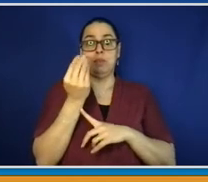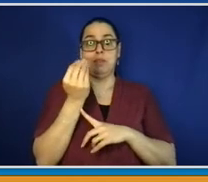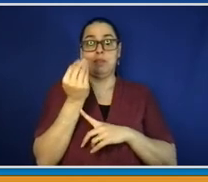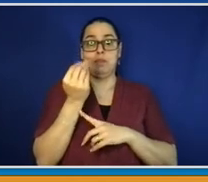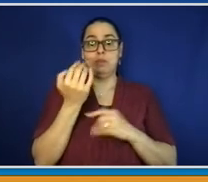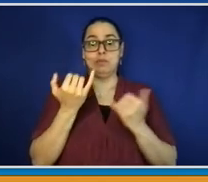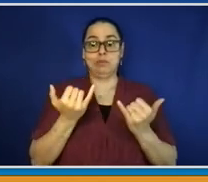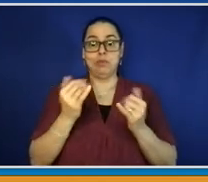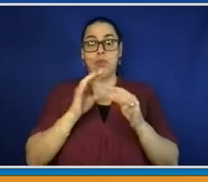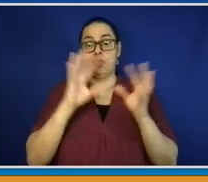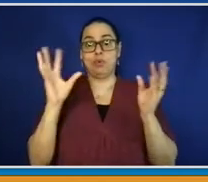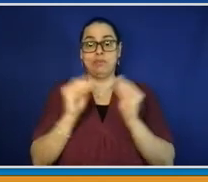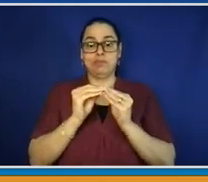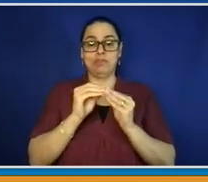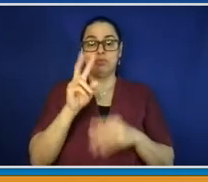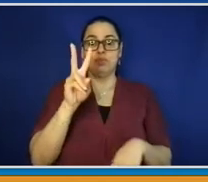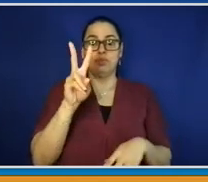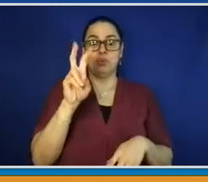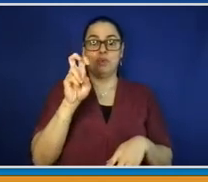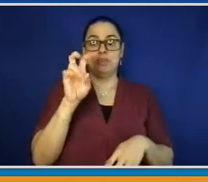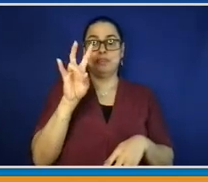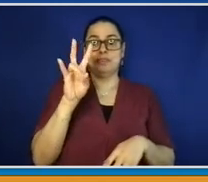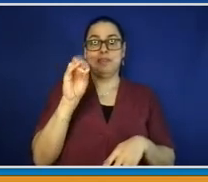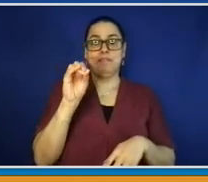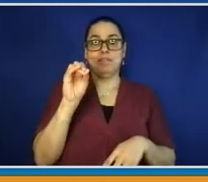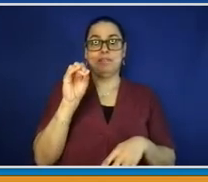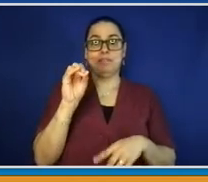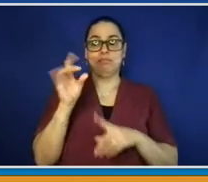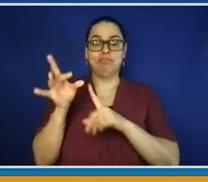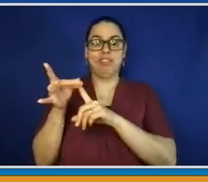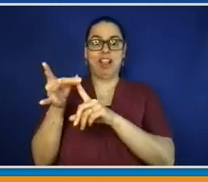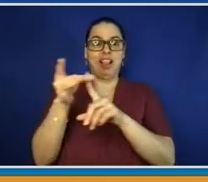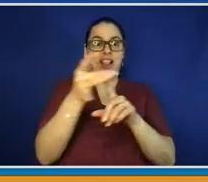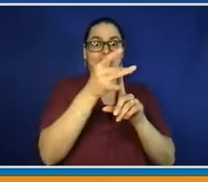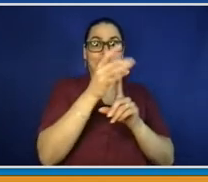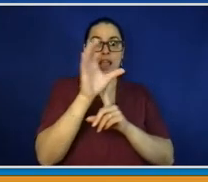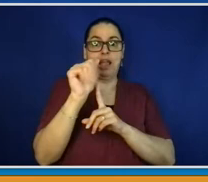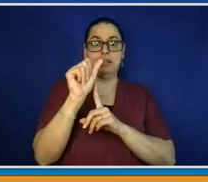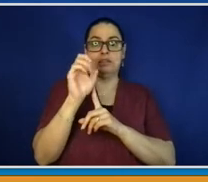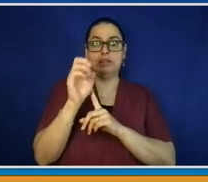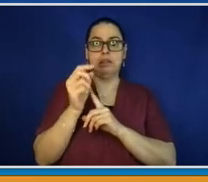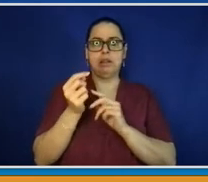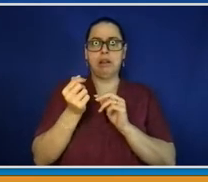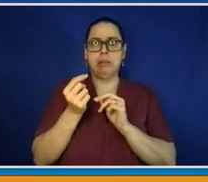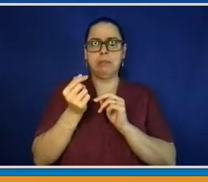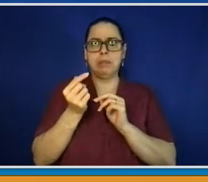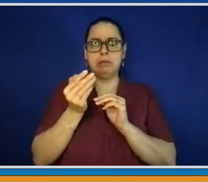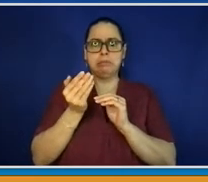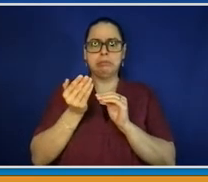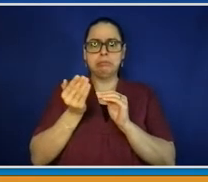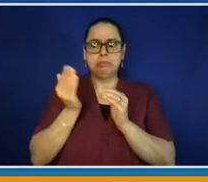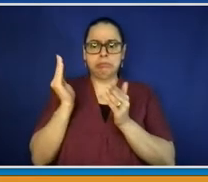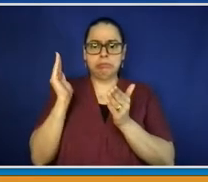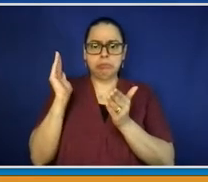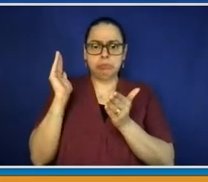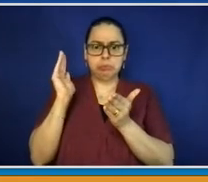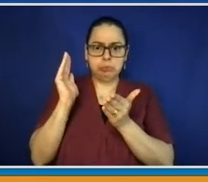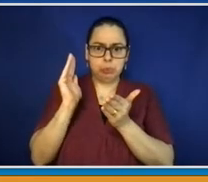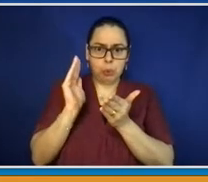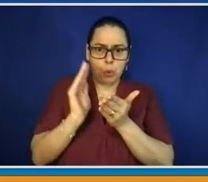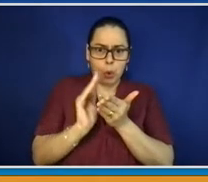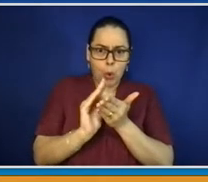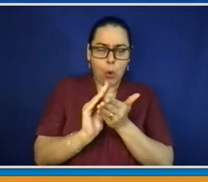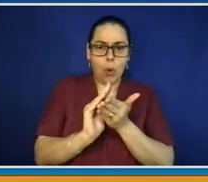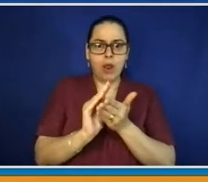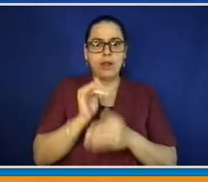is the lowest that we've seen since the very beginning of the pandemic in March of 2020. In fact, probably in the first three or four